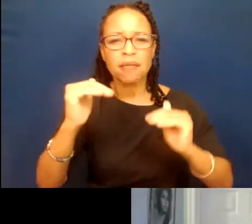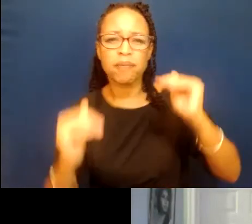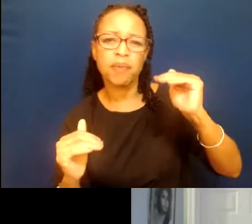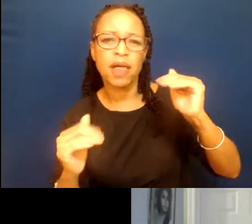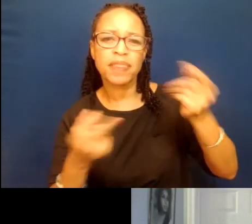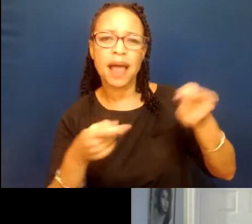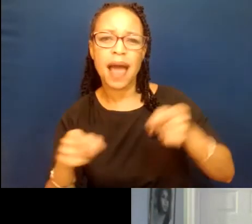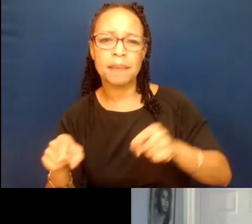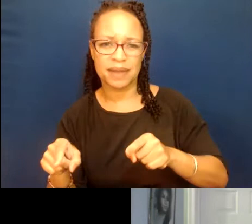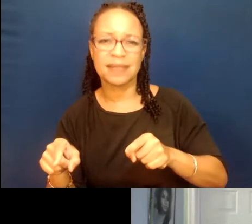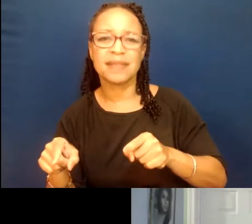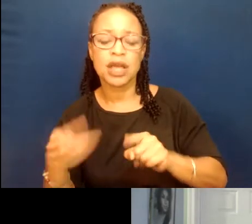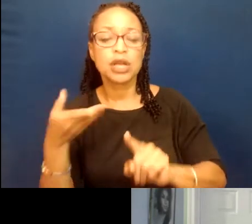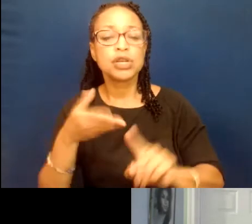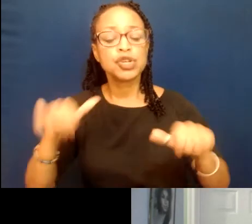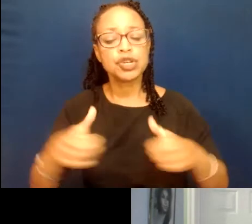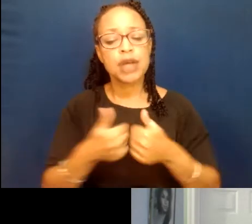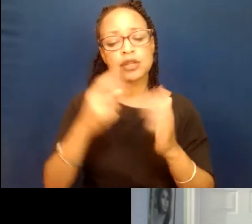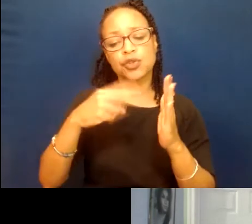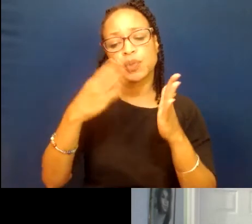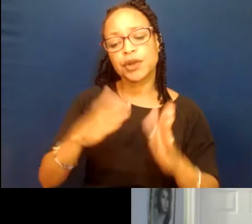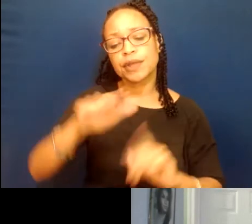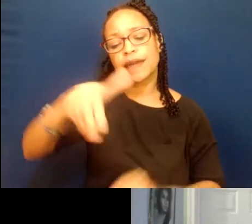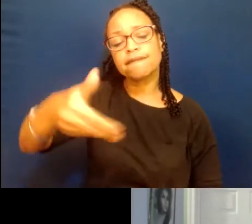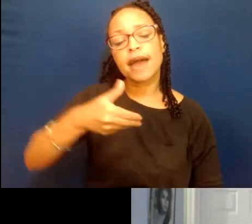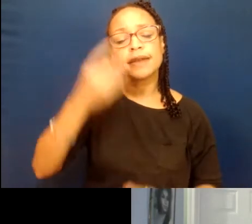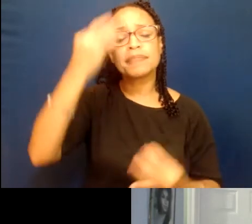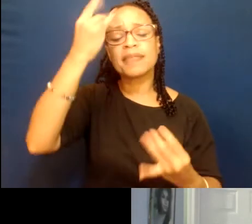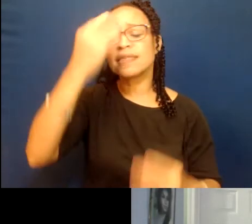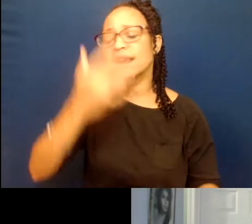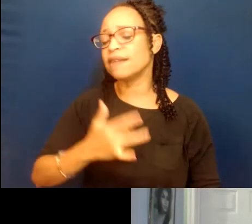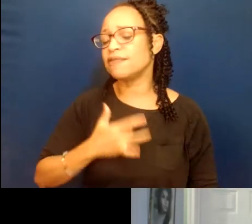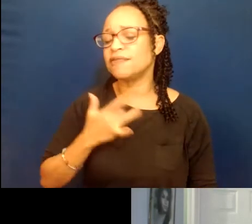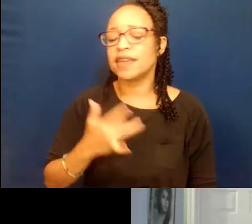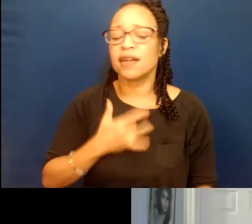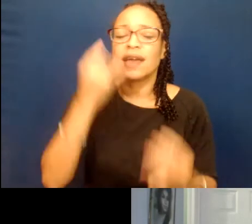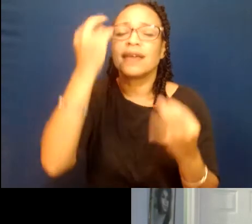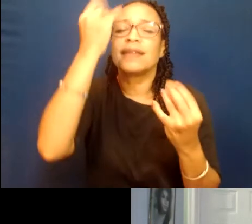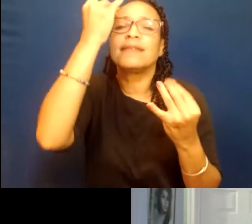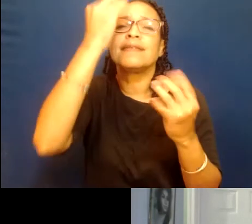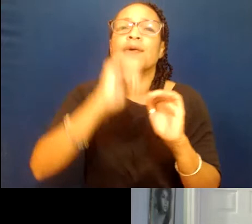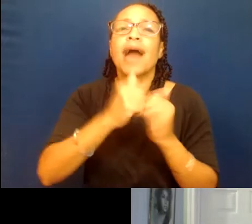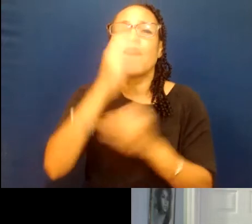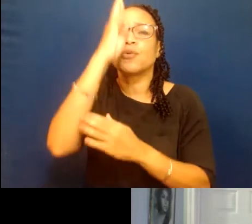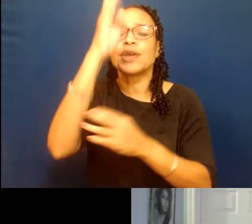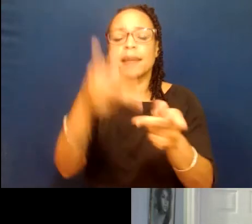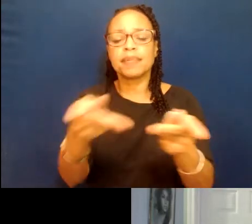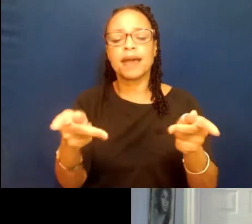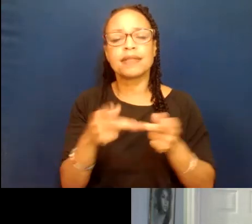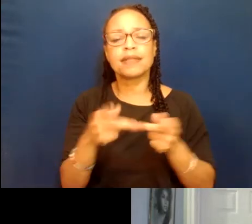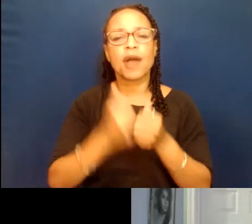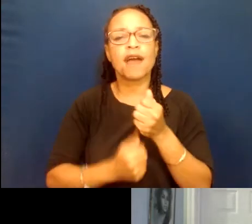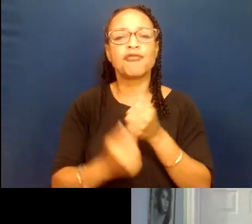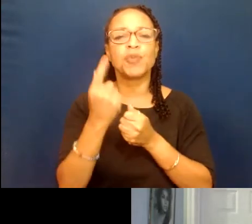Leslie challenges readers, inviting them to think, feel, and consider how to create spaces where everyone can